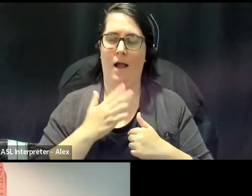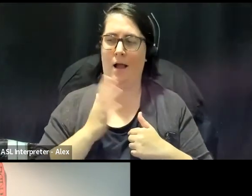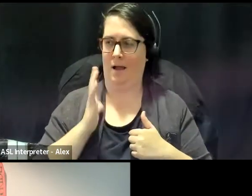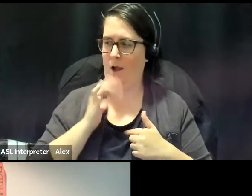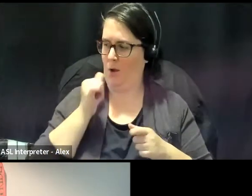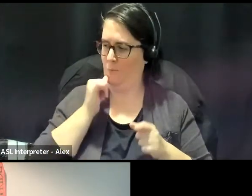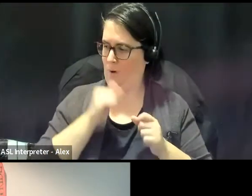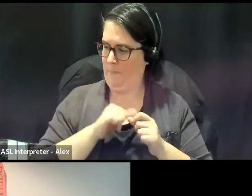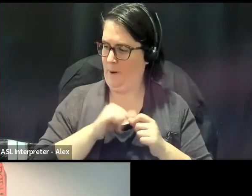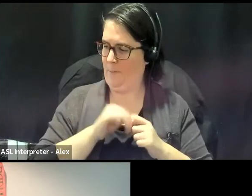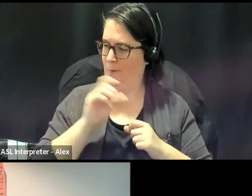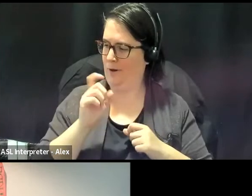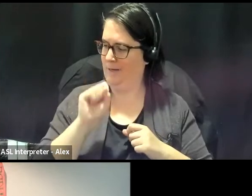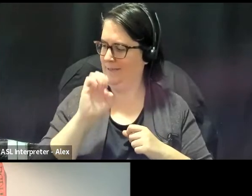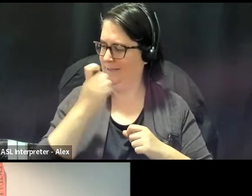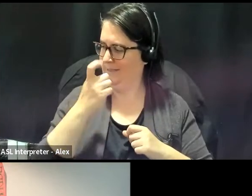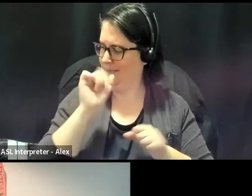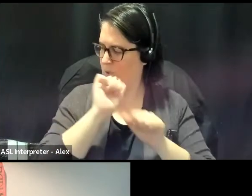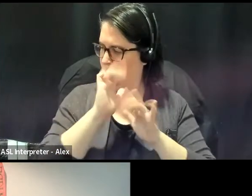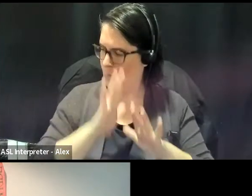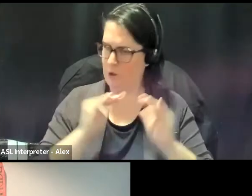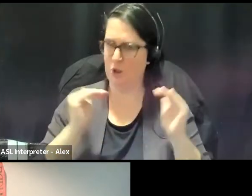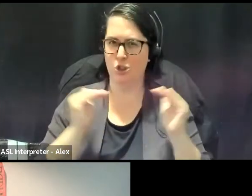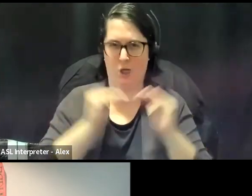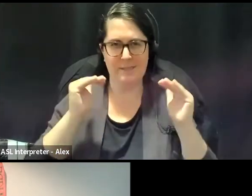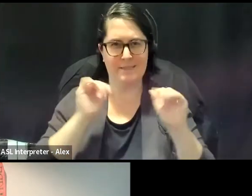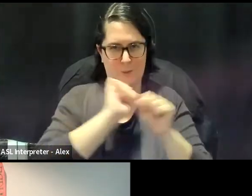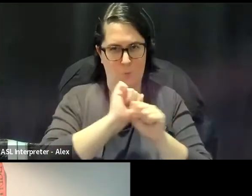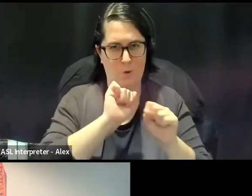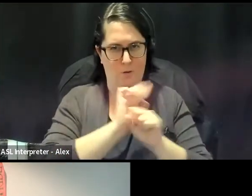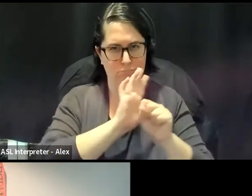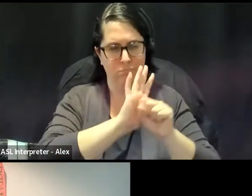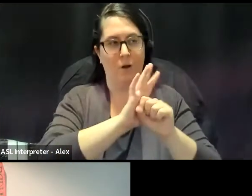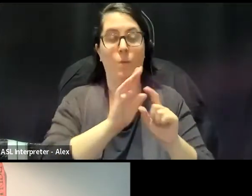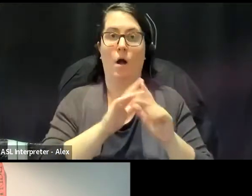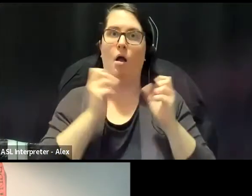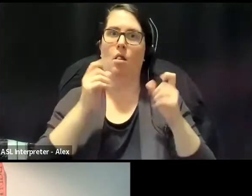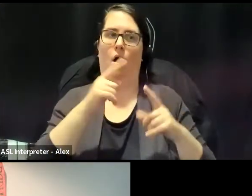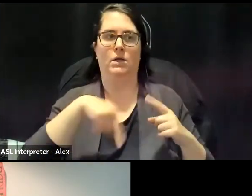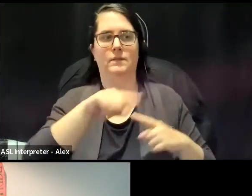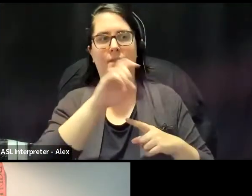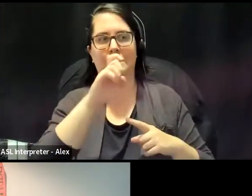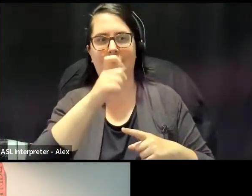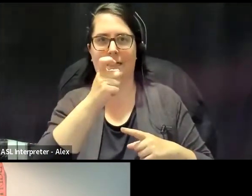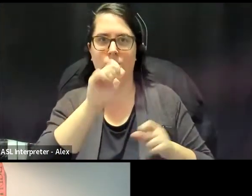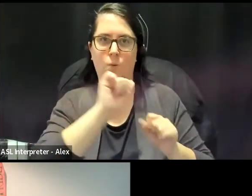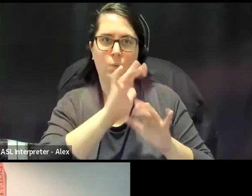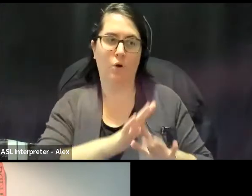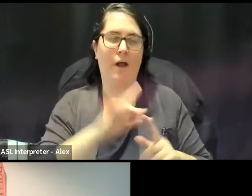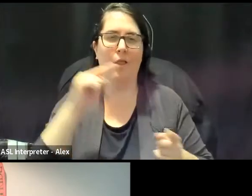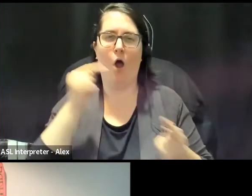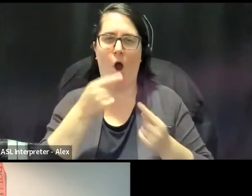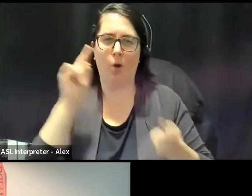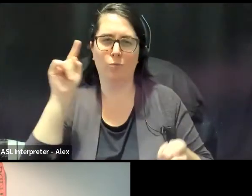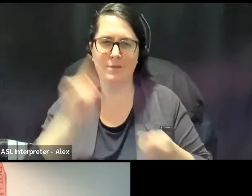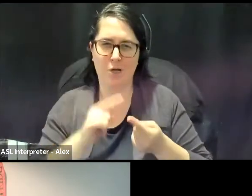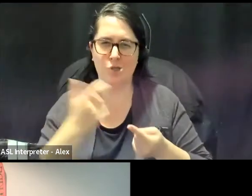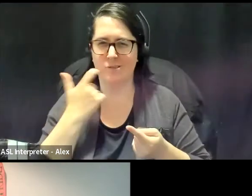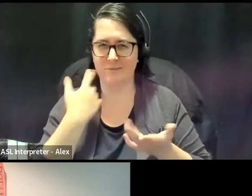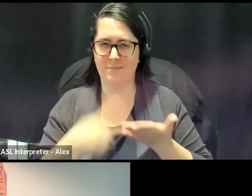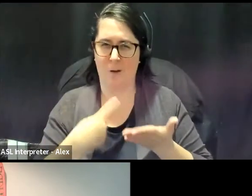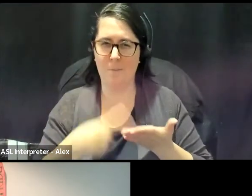doing sex worker justice, uh, work where a lot of the sex workers, uh, and the harm reduction that we were